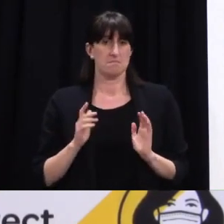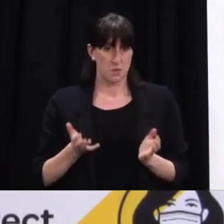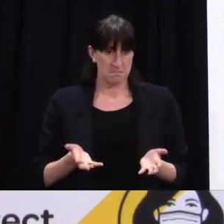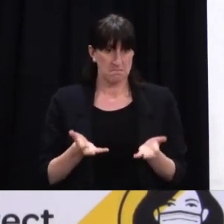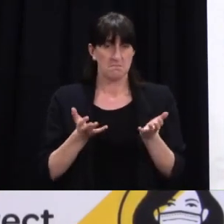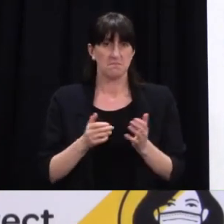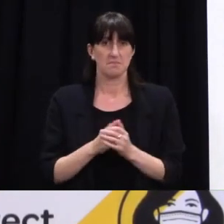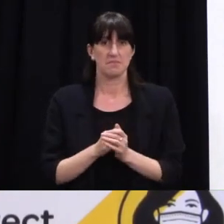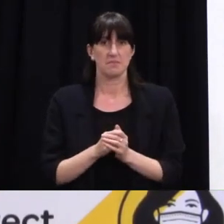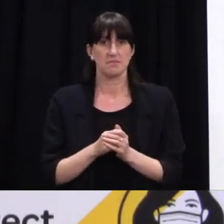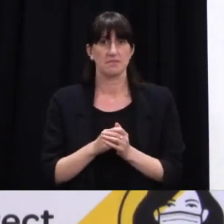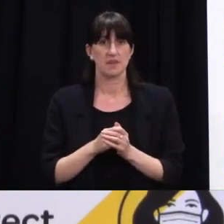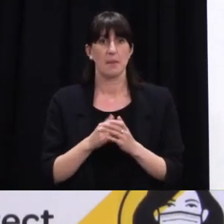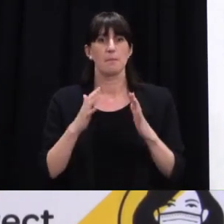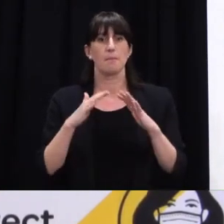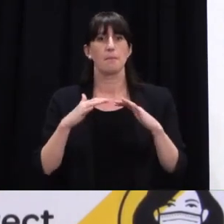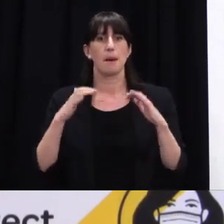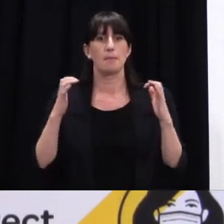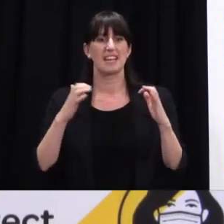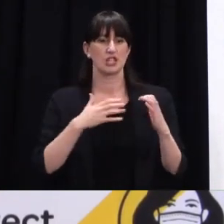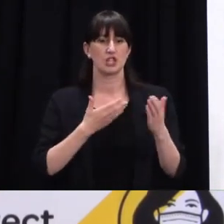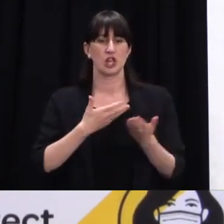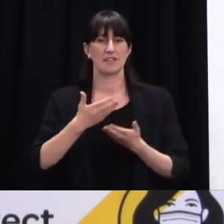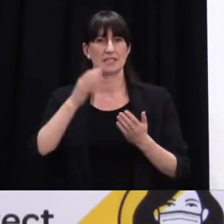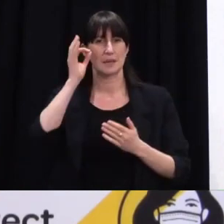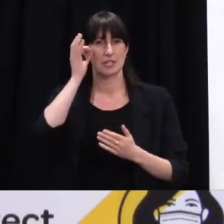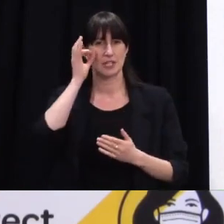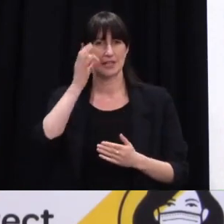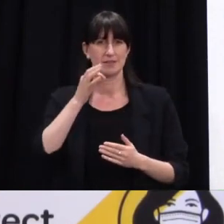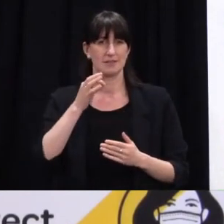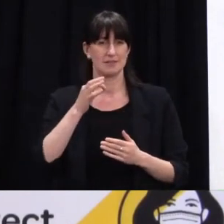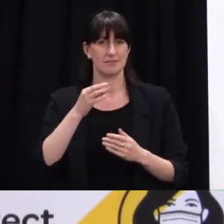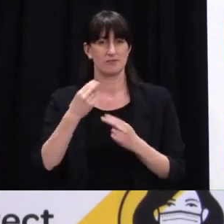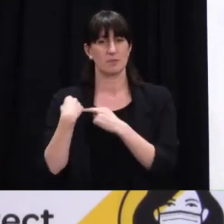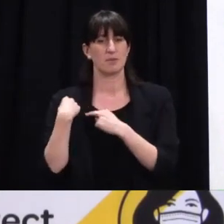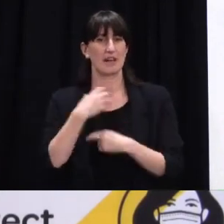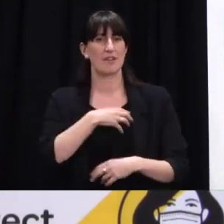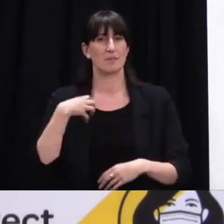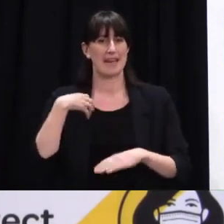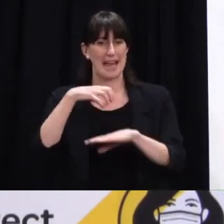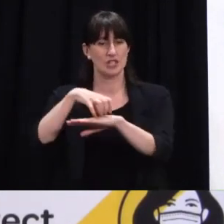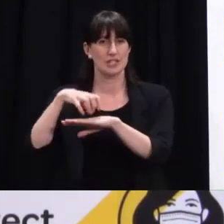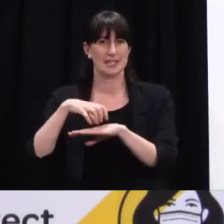of course the public service commission will be much more familiar with some of the individual advice that's going out I